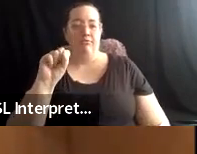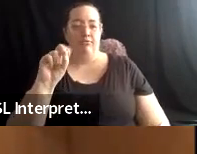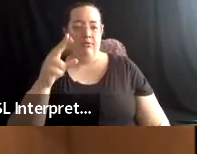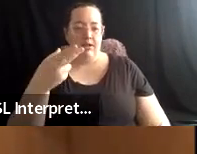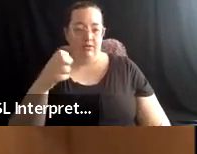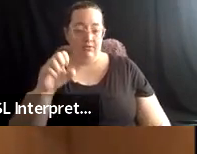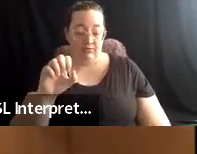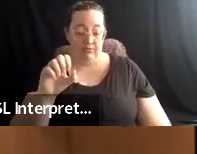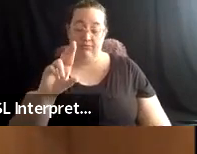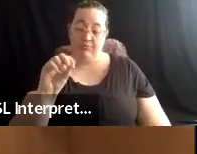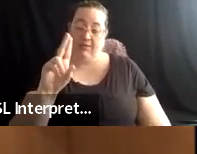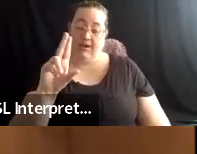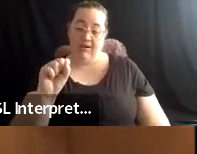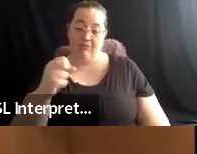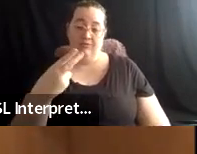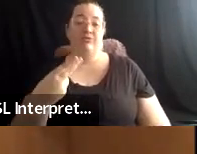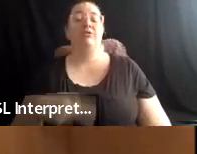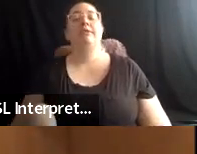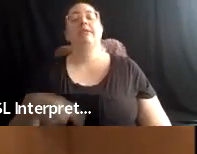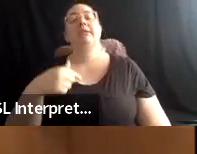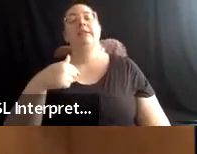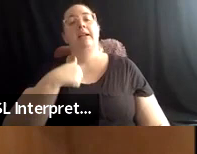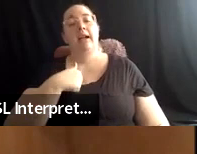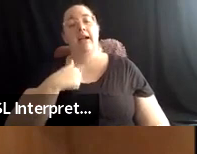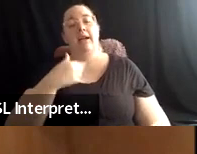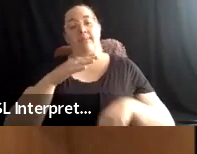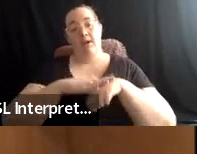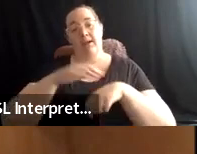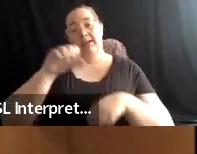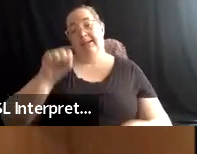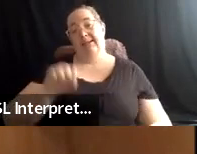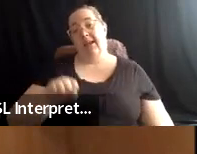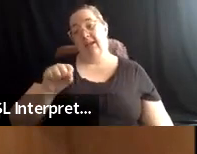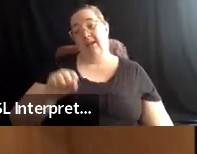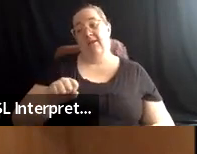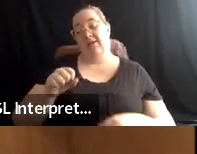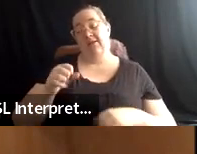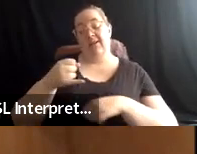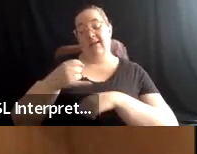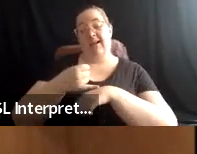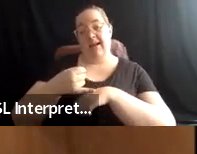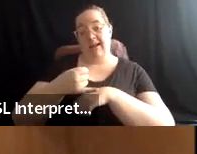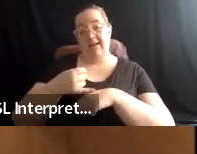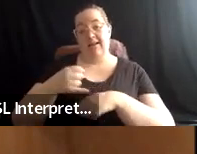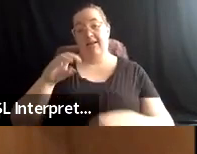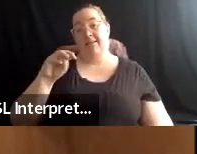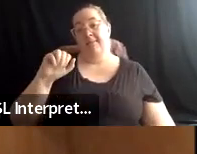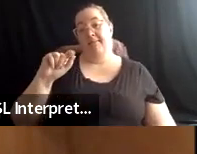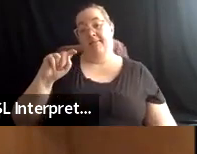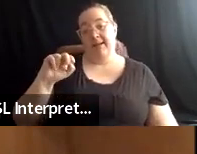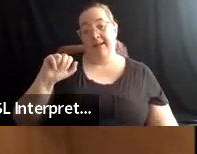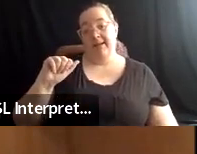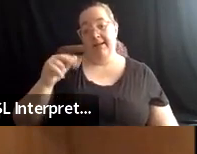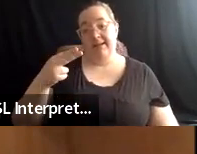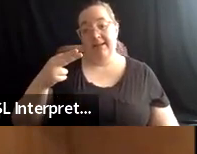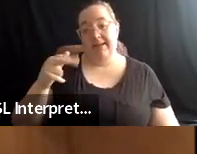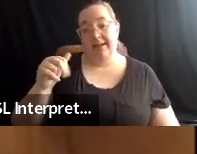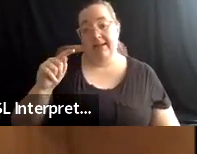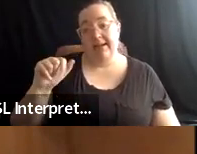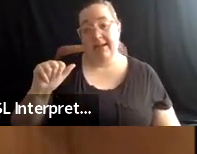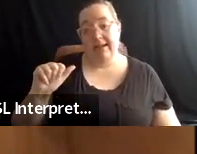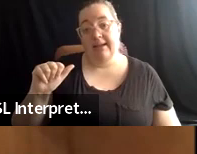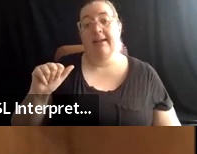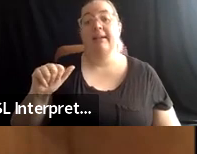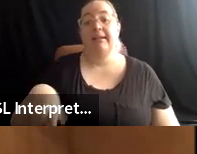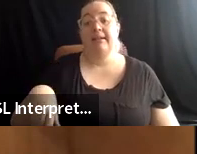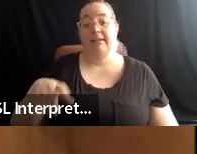the southern end of the island of Manahata in Lenapehoking. I am the artistic director of